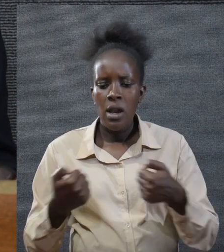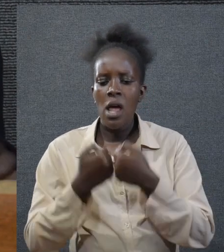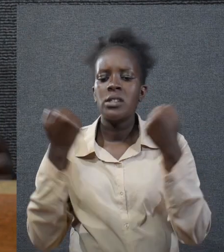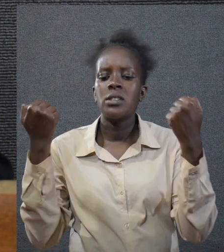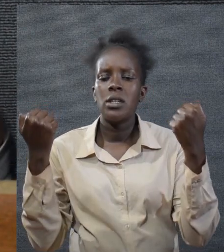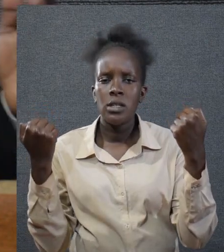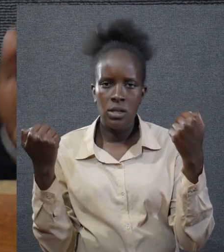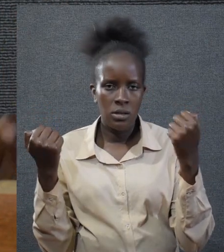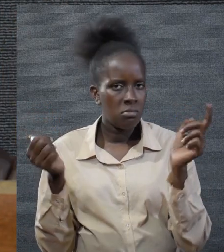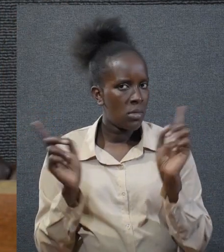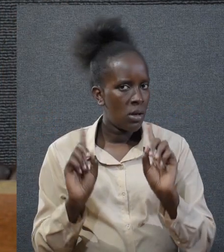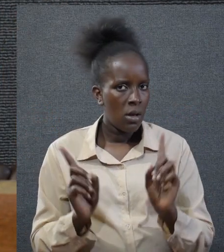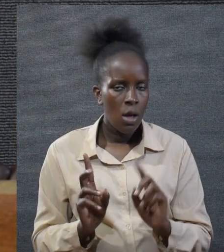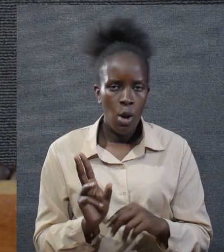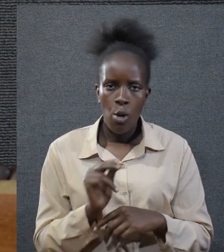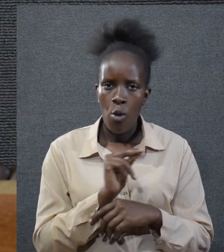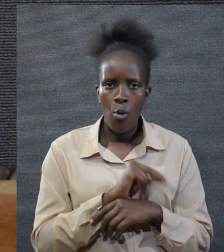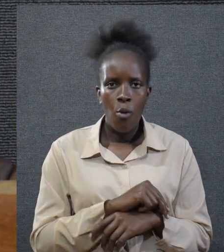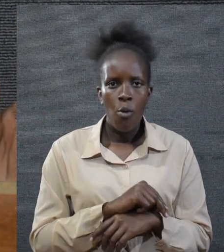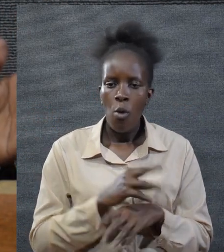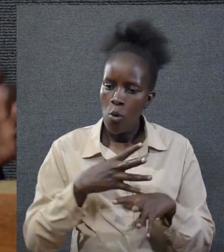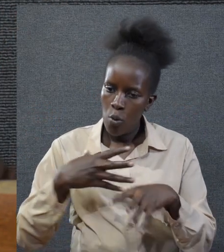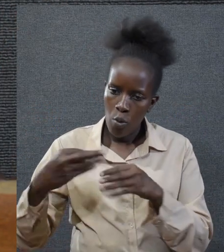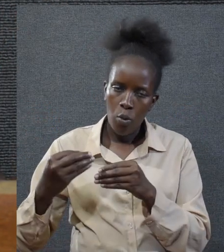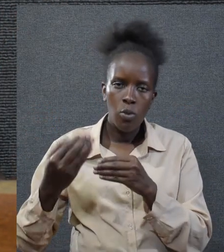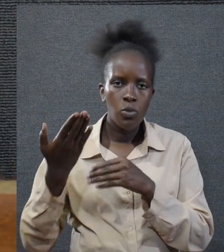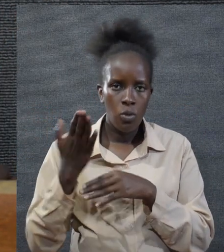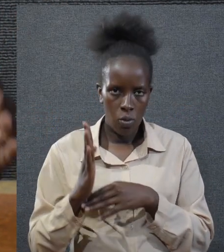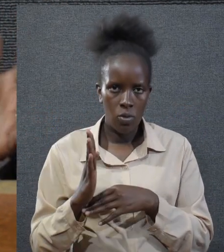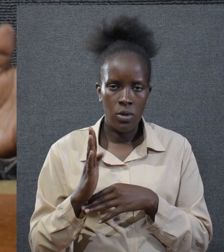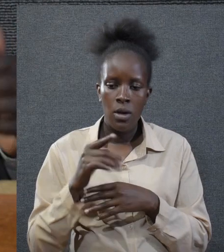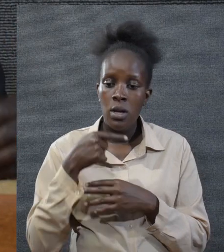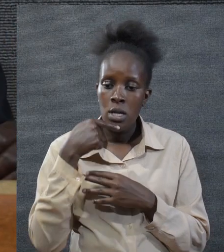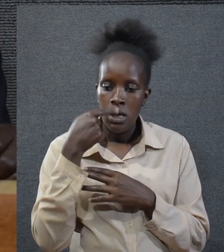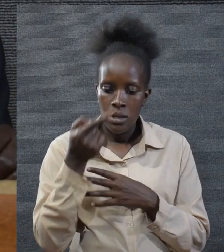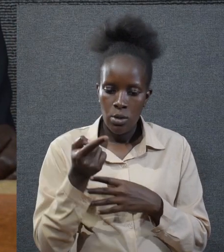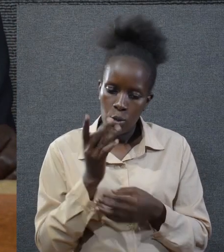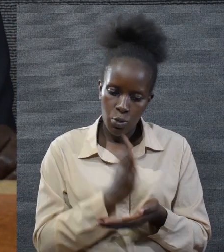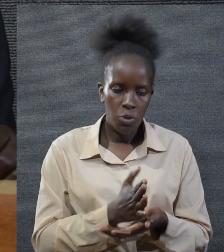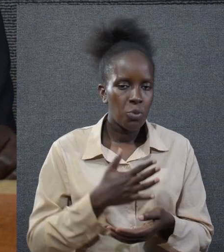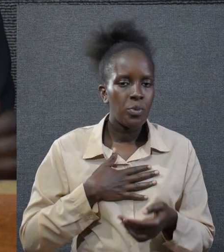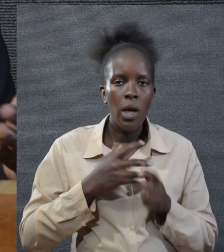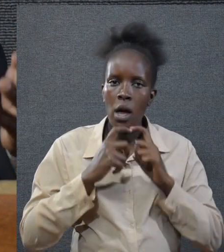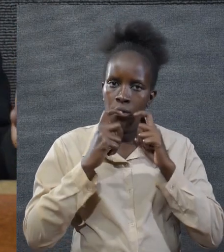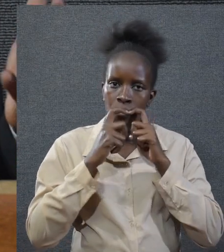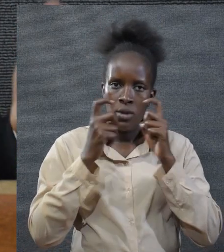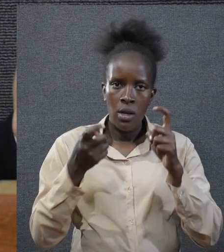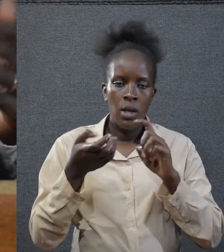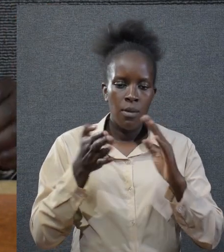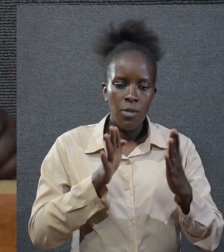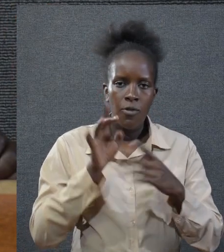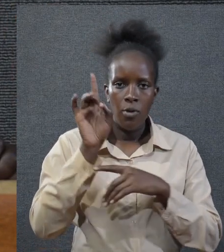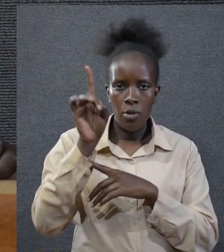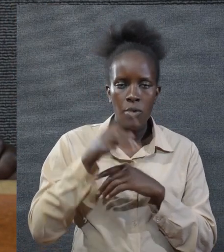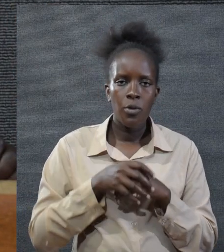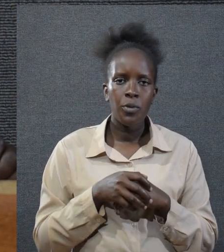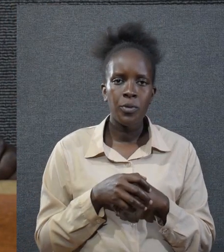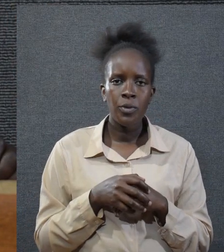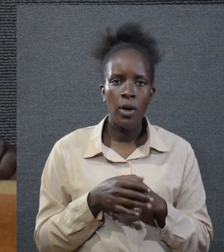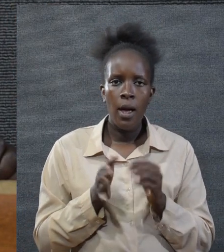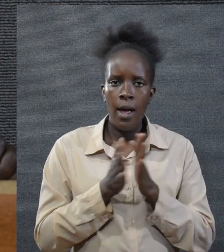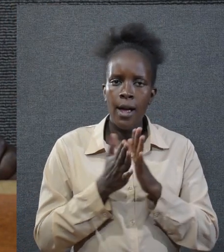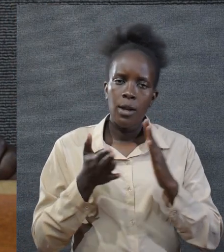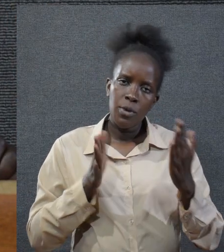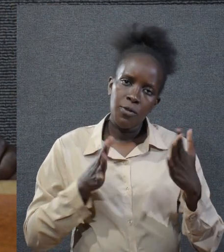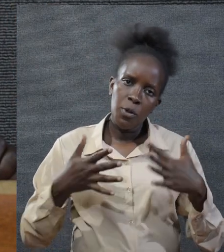or they had an accident no go to God tell him I have sinned before you